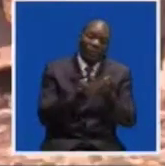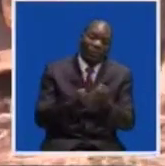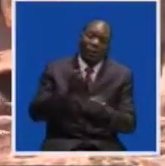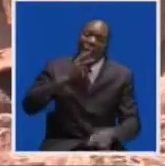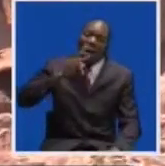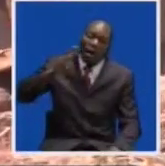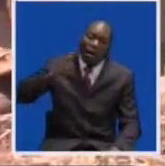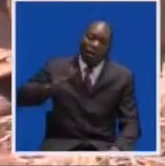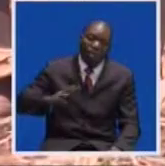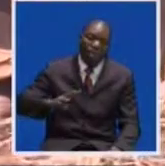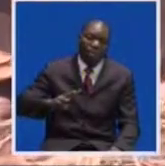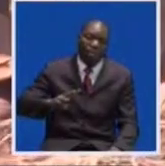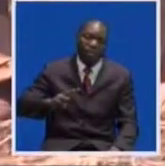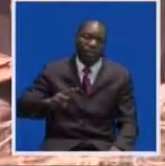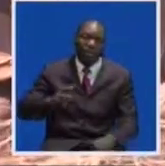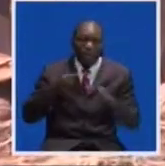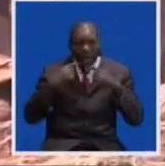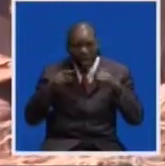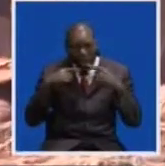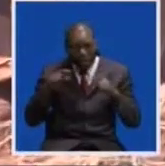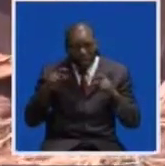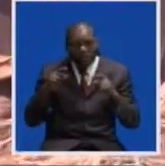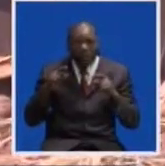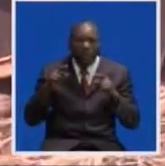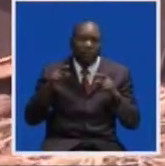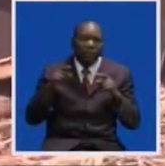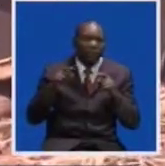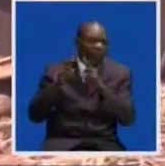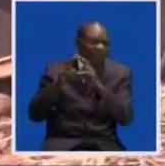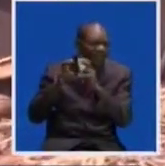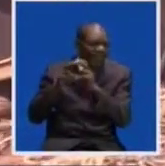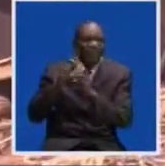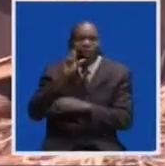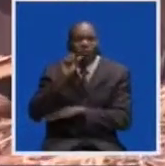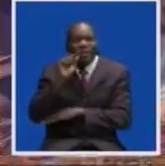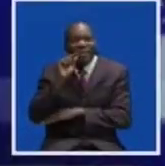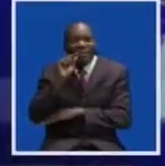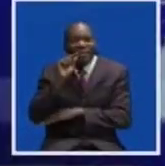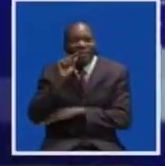Mwambeha Mwobola, ZNBC News, Siamukoma Village, Livingstone.